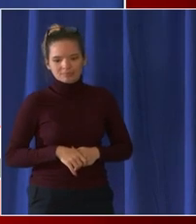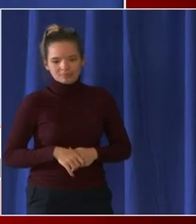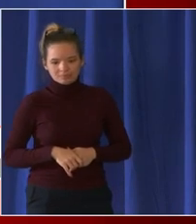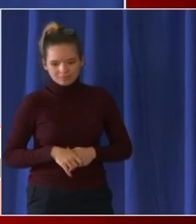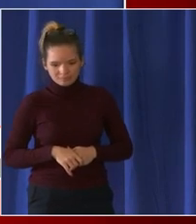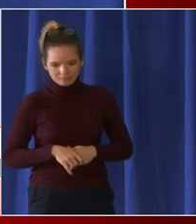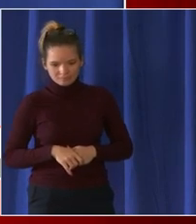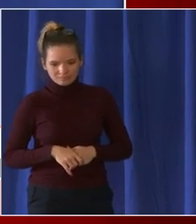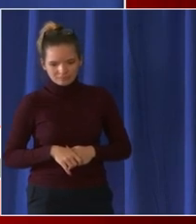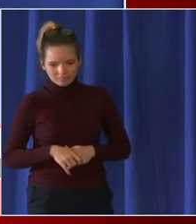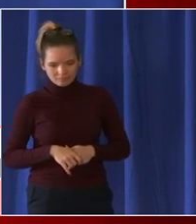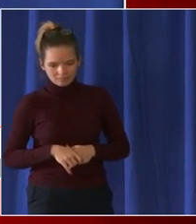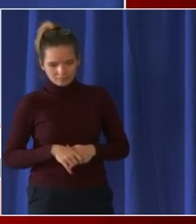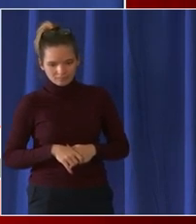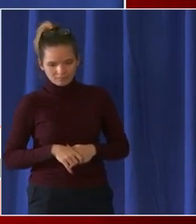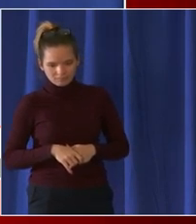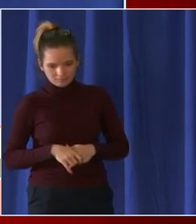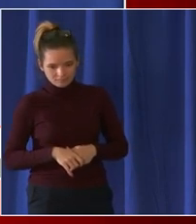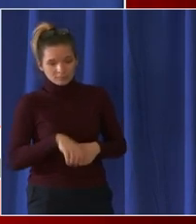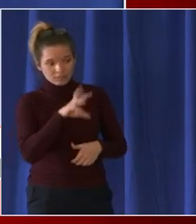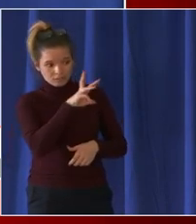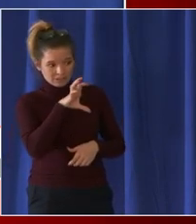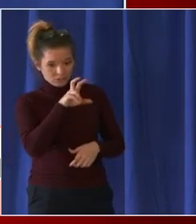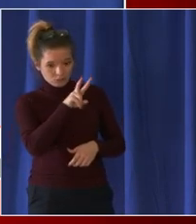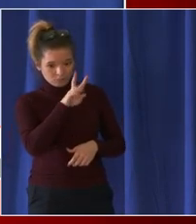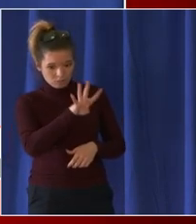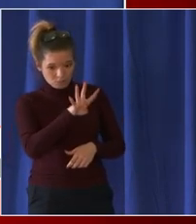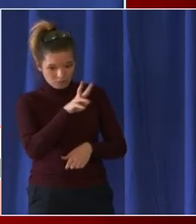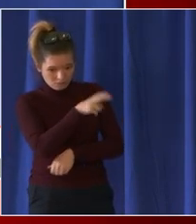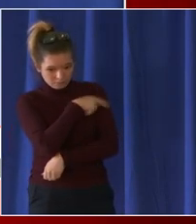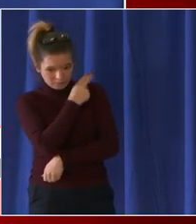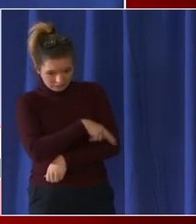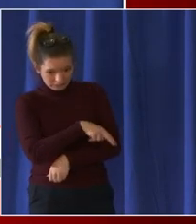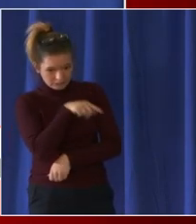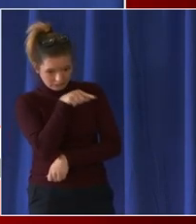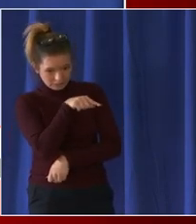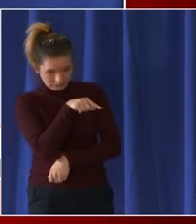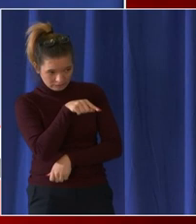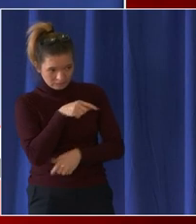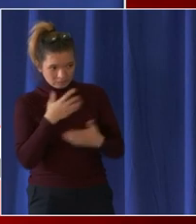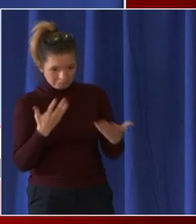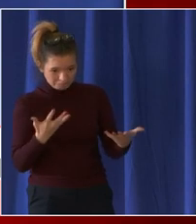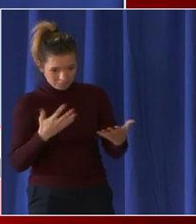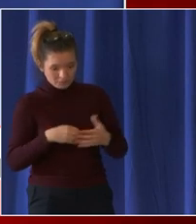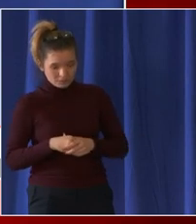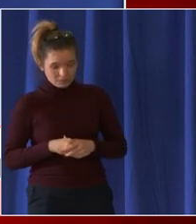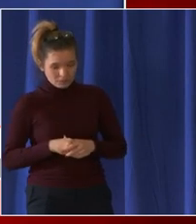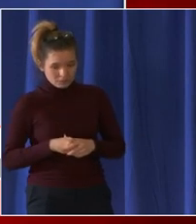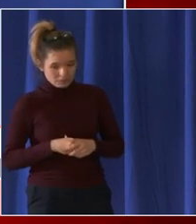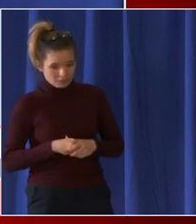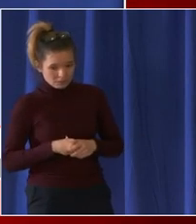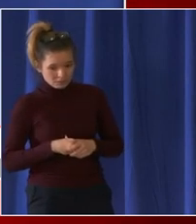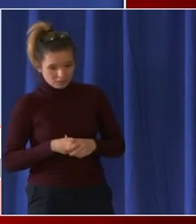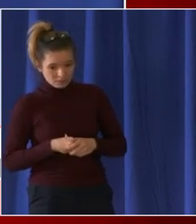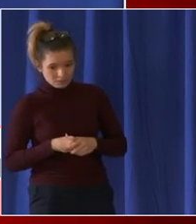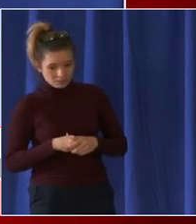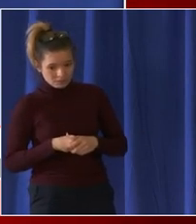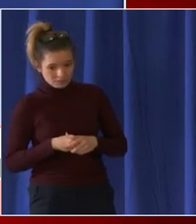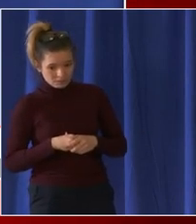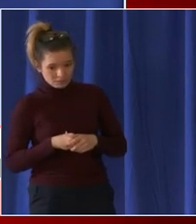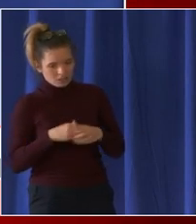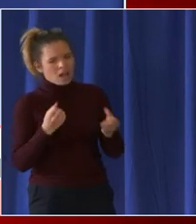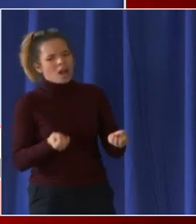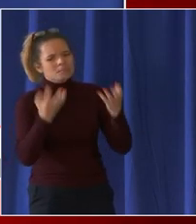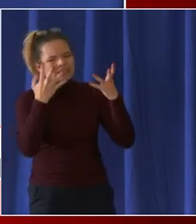um hospitalizations uh of people who are just there going to the er might not have to be there like is that a